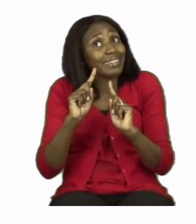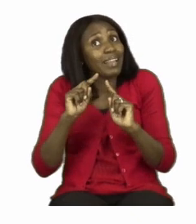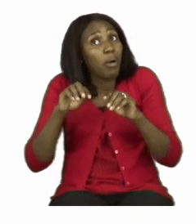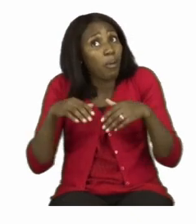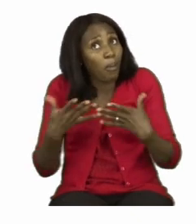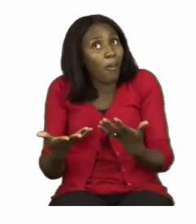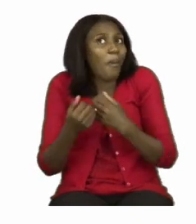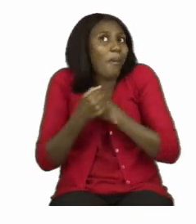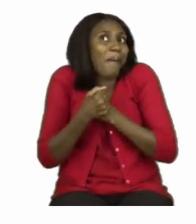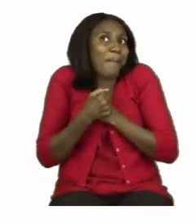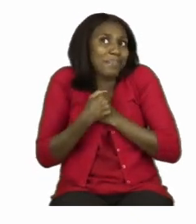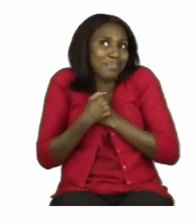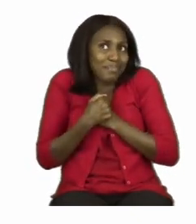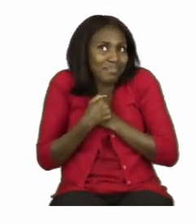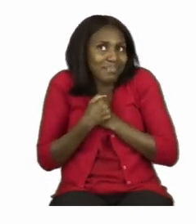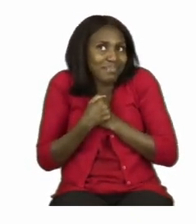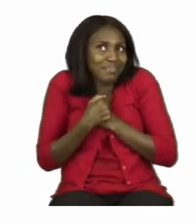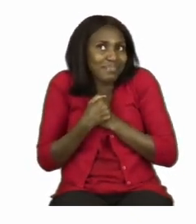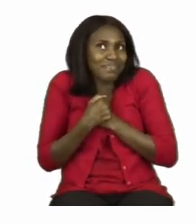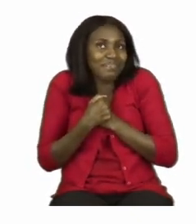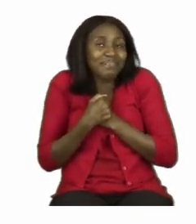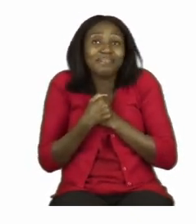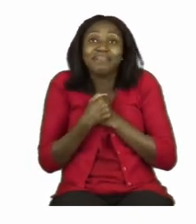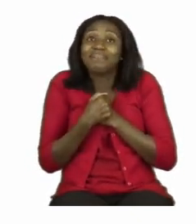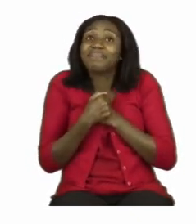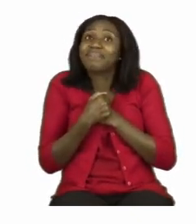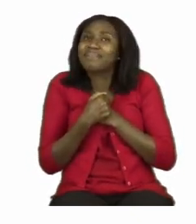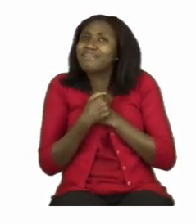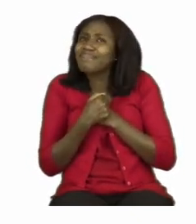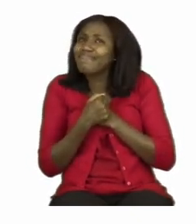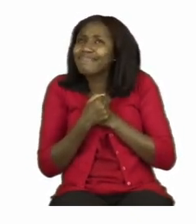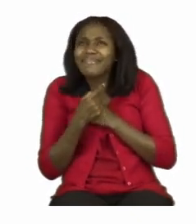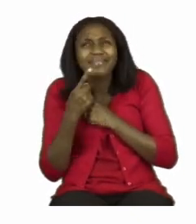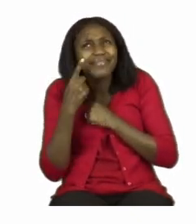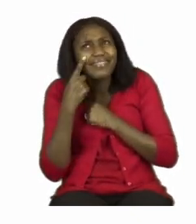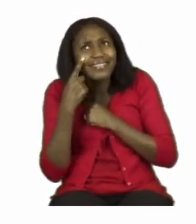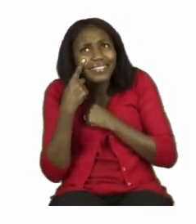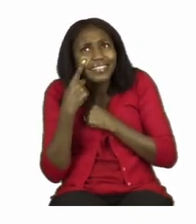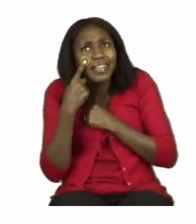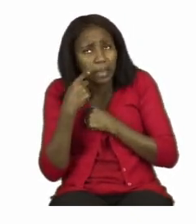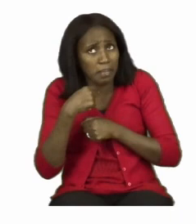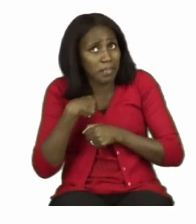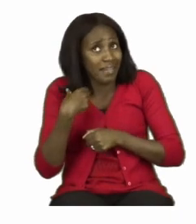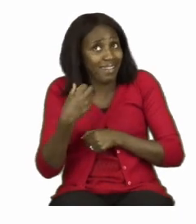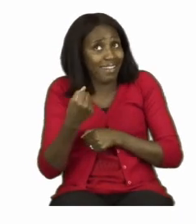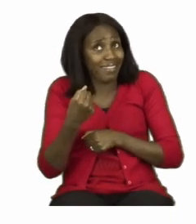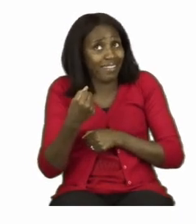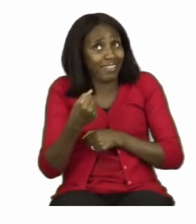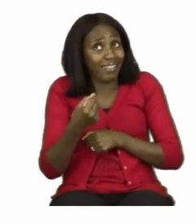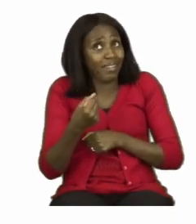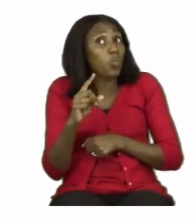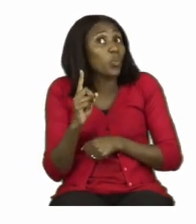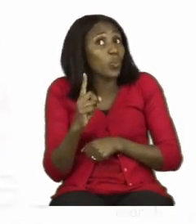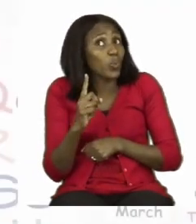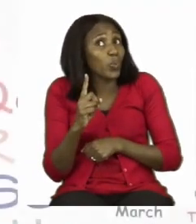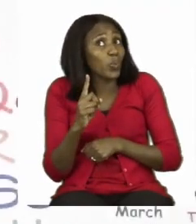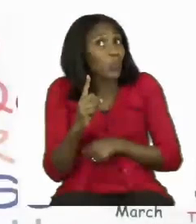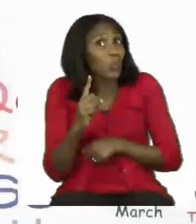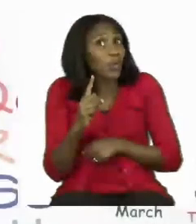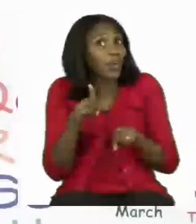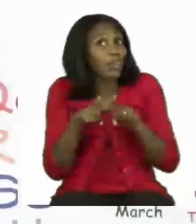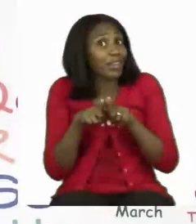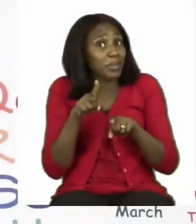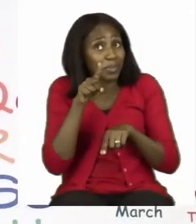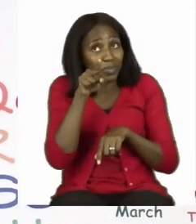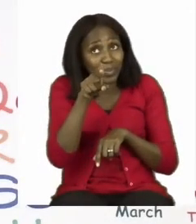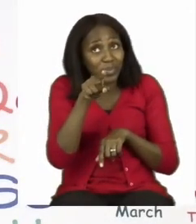parents. Now let's take a look at what I have found so that you can go ahead and find yours